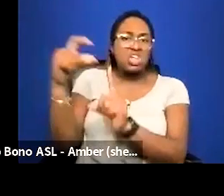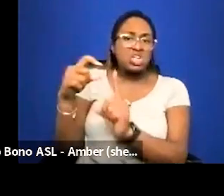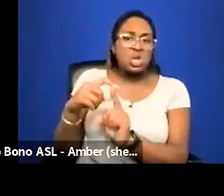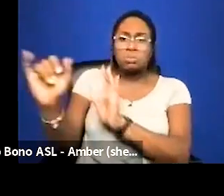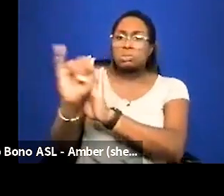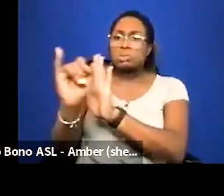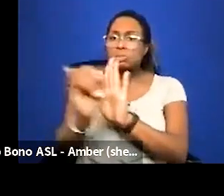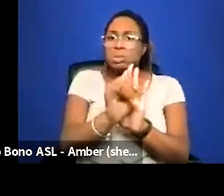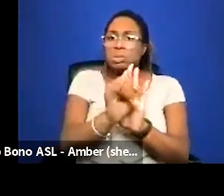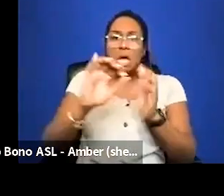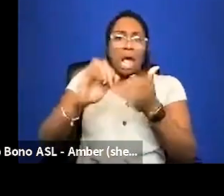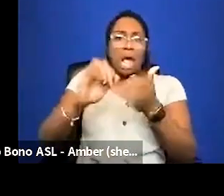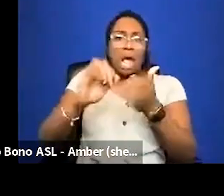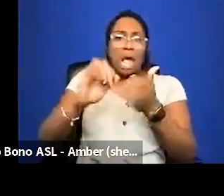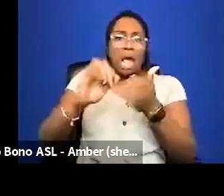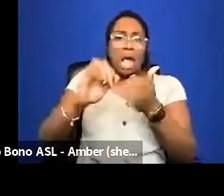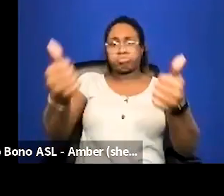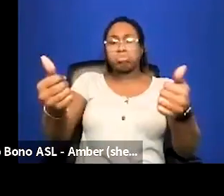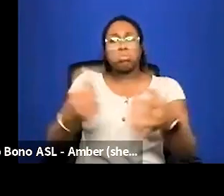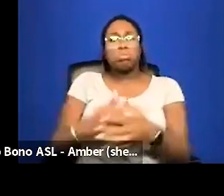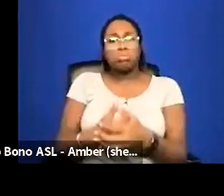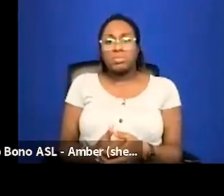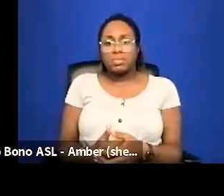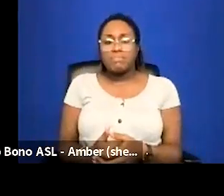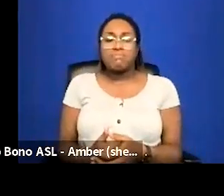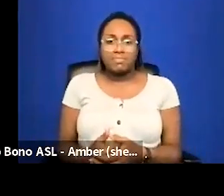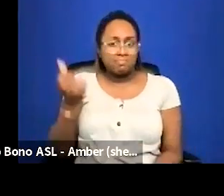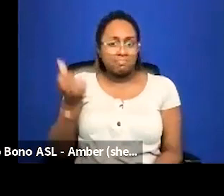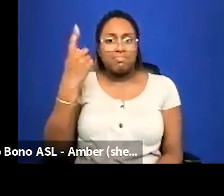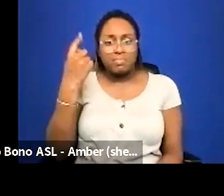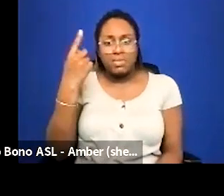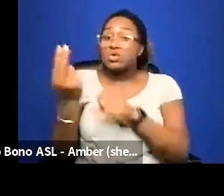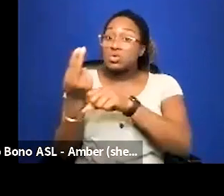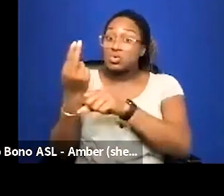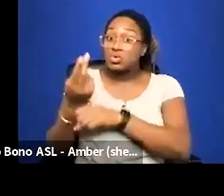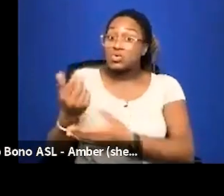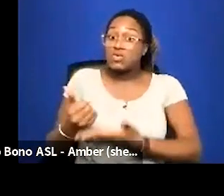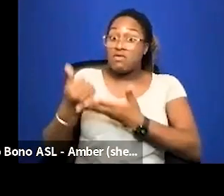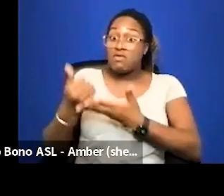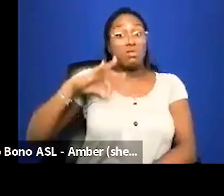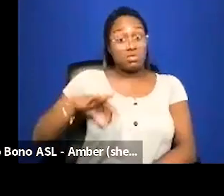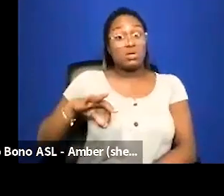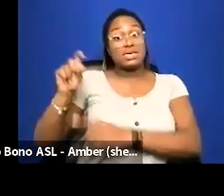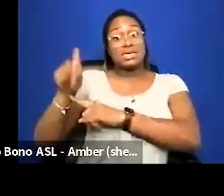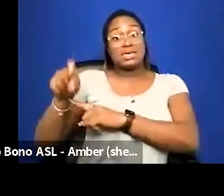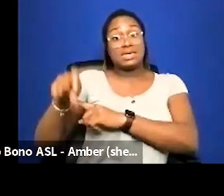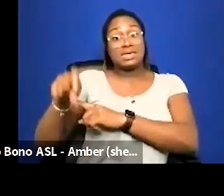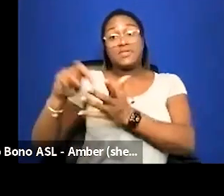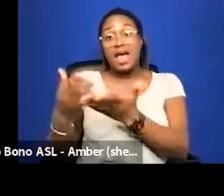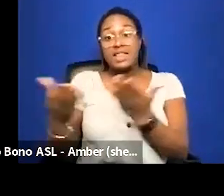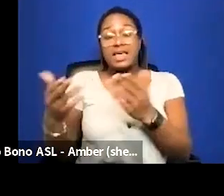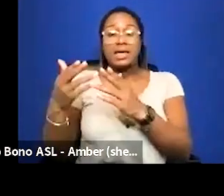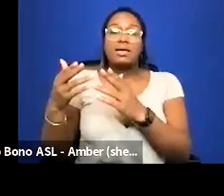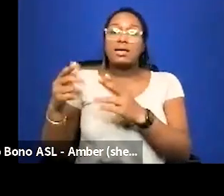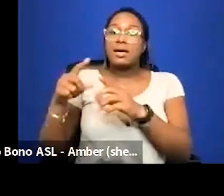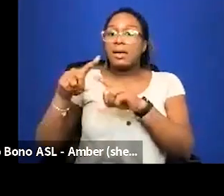you know and i you know i hear you about the usefulness and the need for defining things based on specific